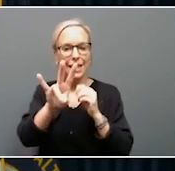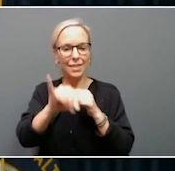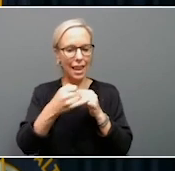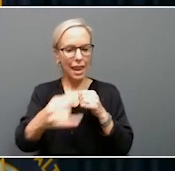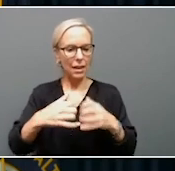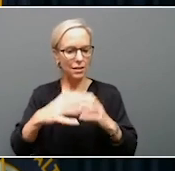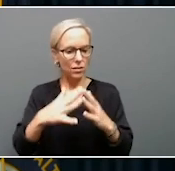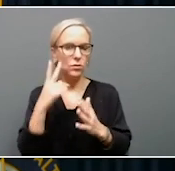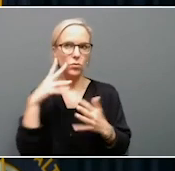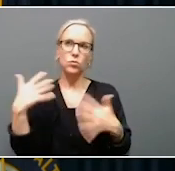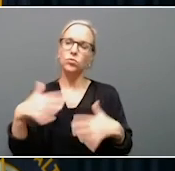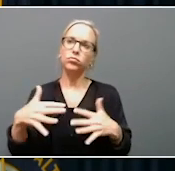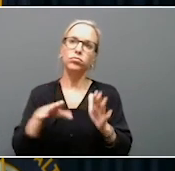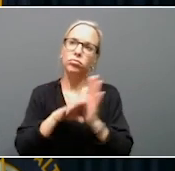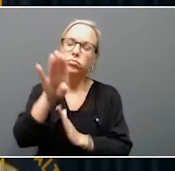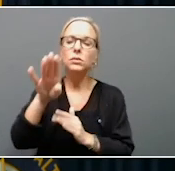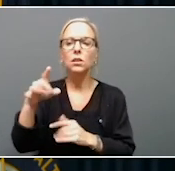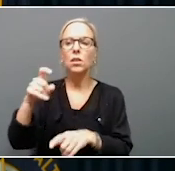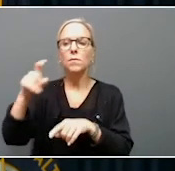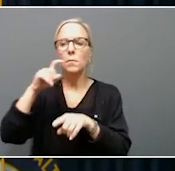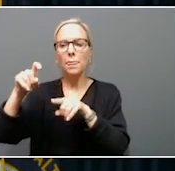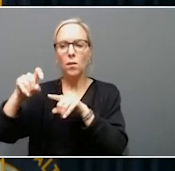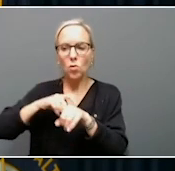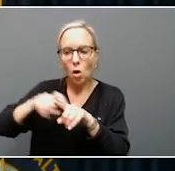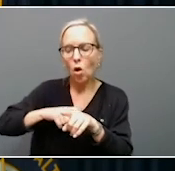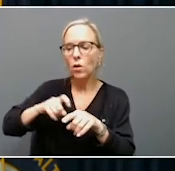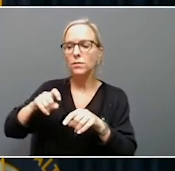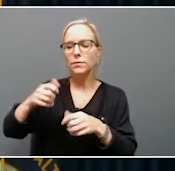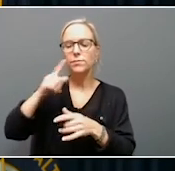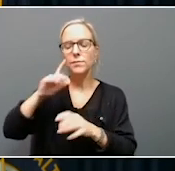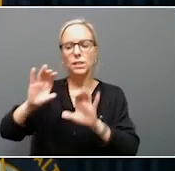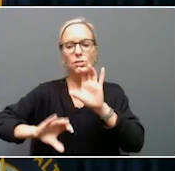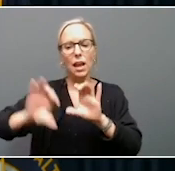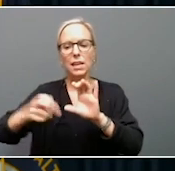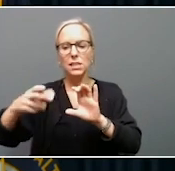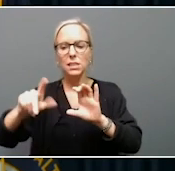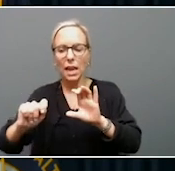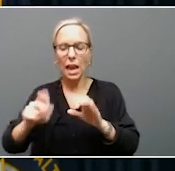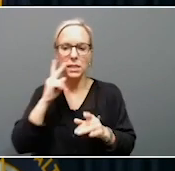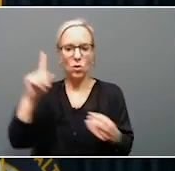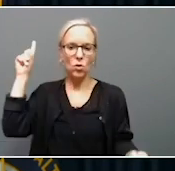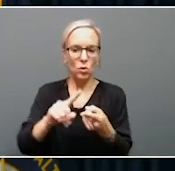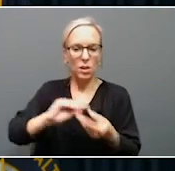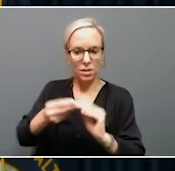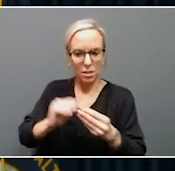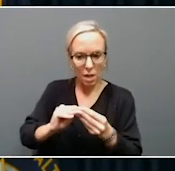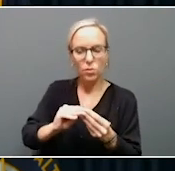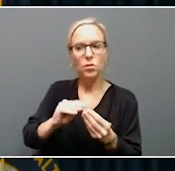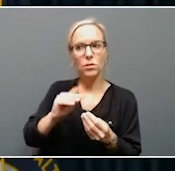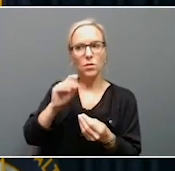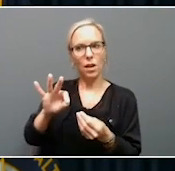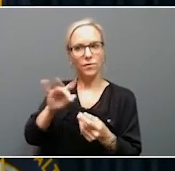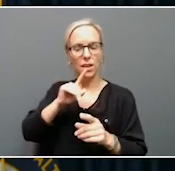significant increase in call volume, text messages, and chats, with a decrease in abandonment rates and speed to answer. Our